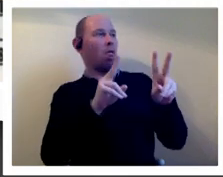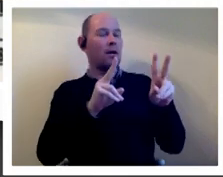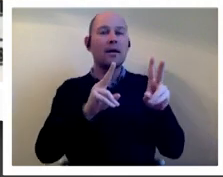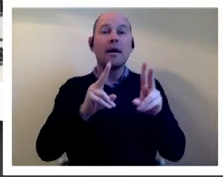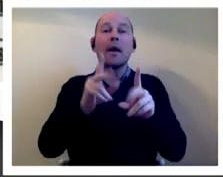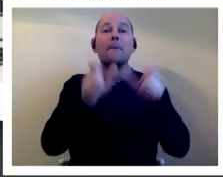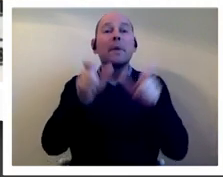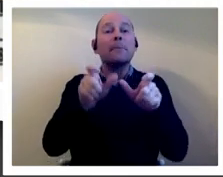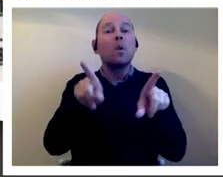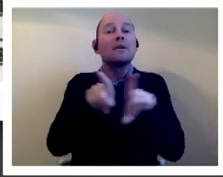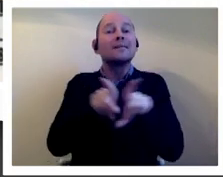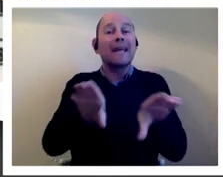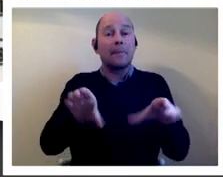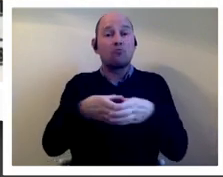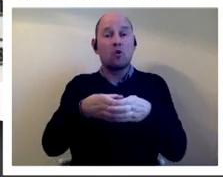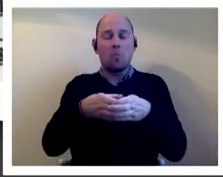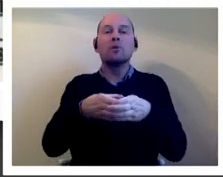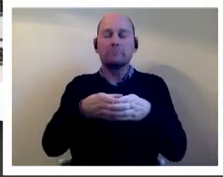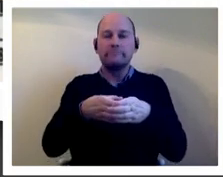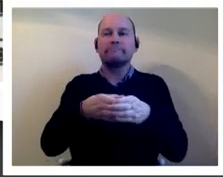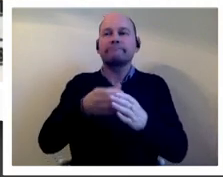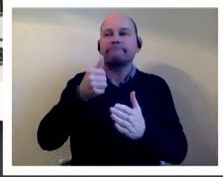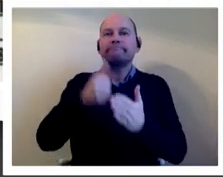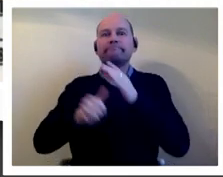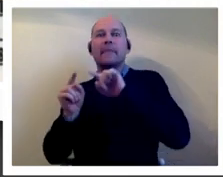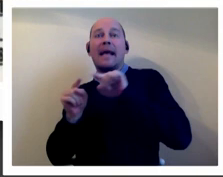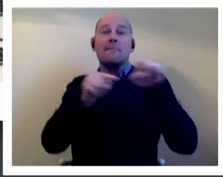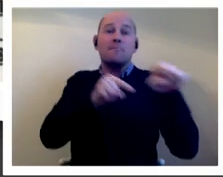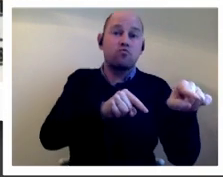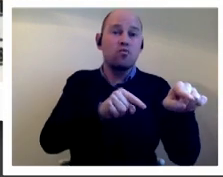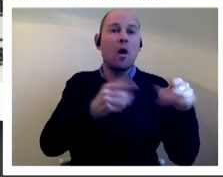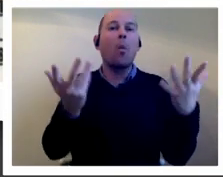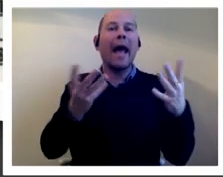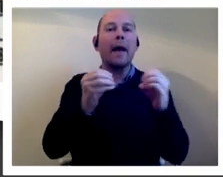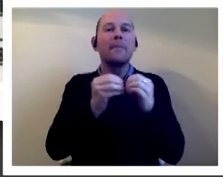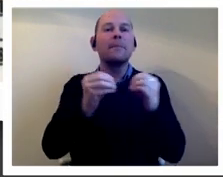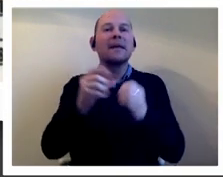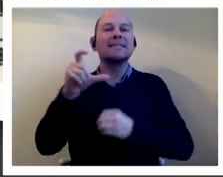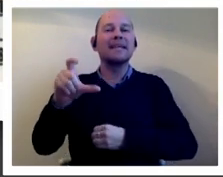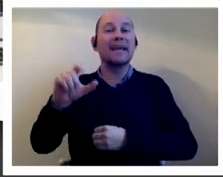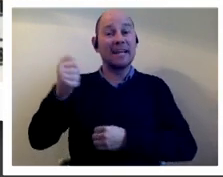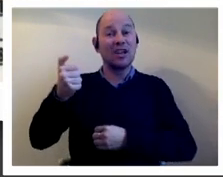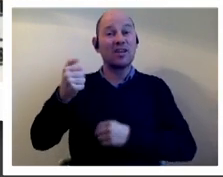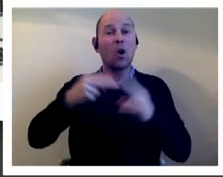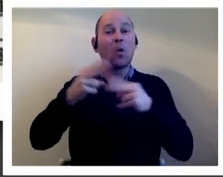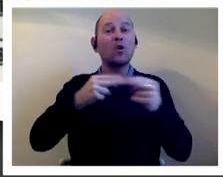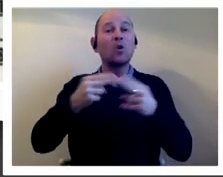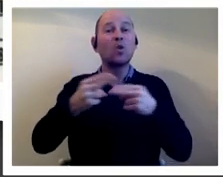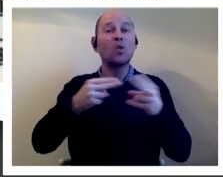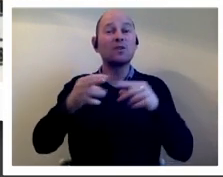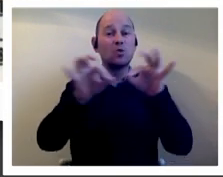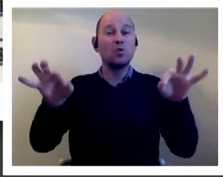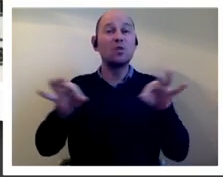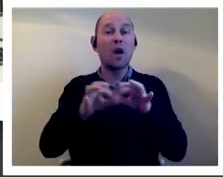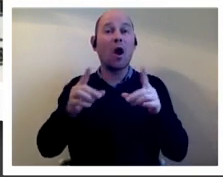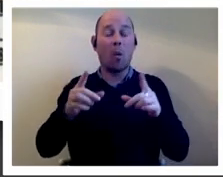carry out another even more audacious invasion this time of the bbc six o'clock news studio while the news was live on air